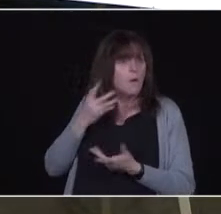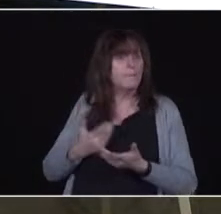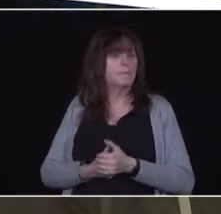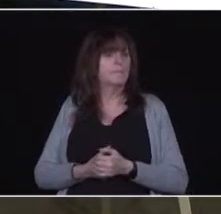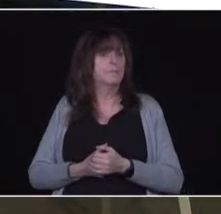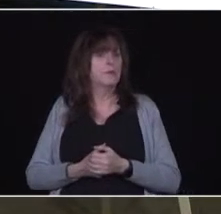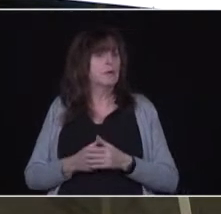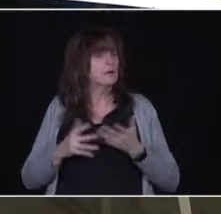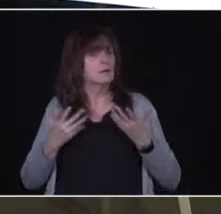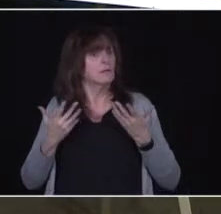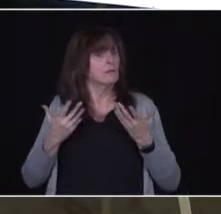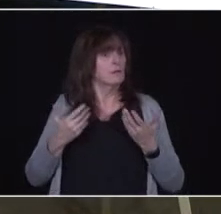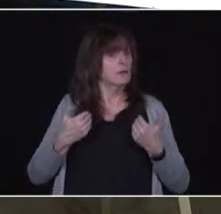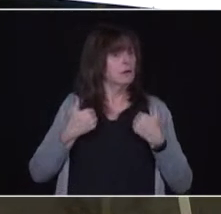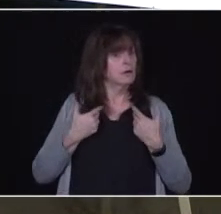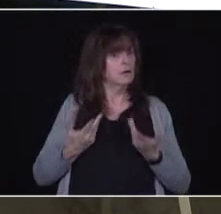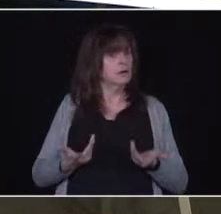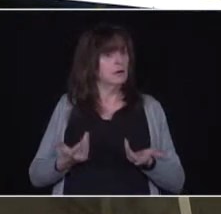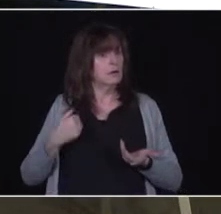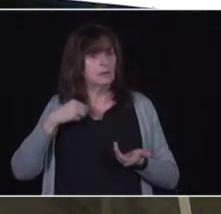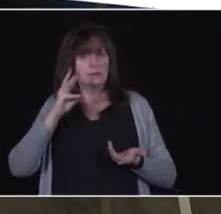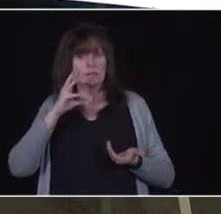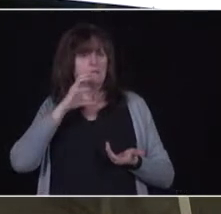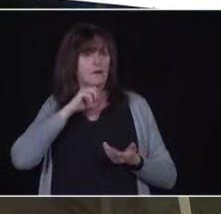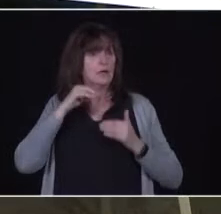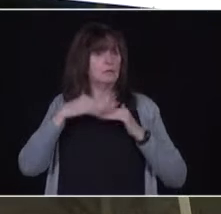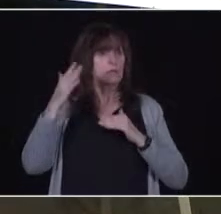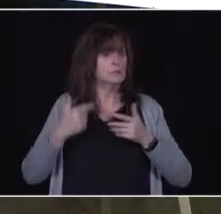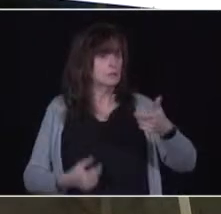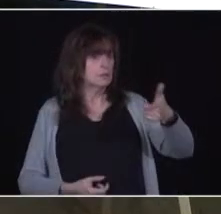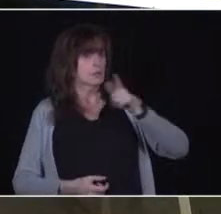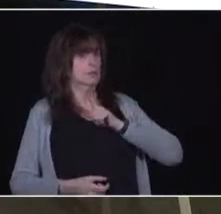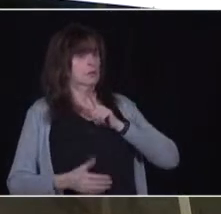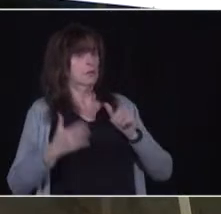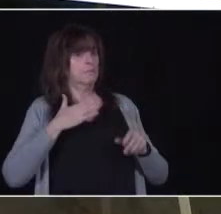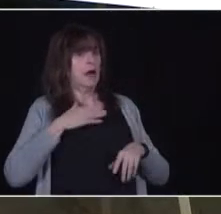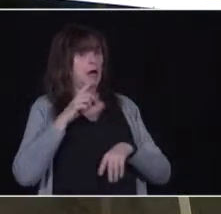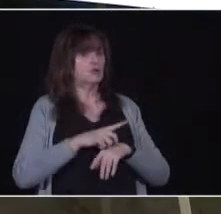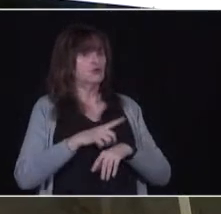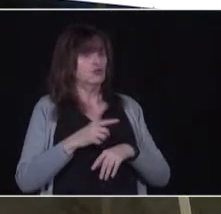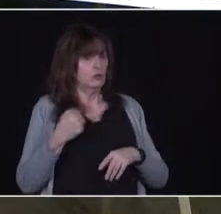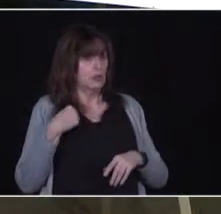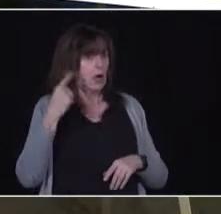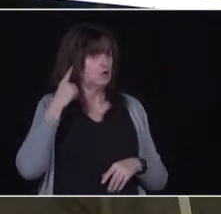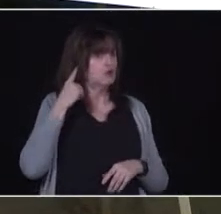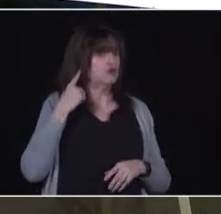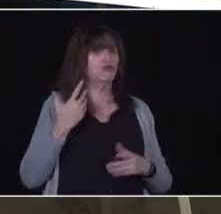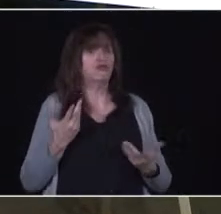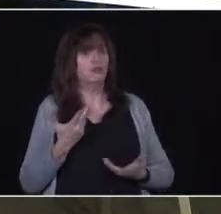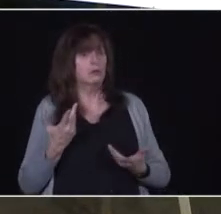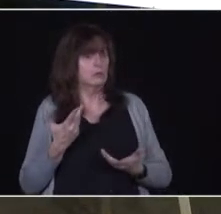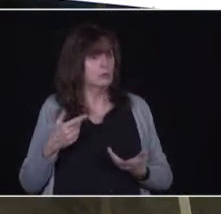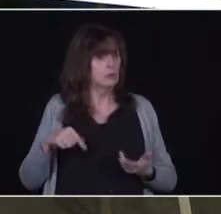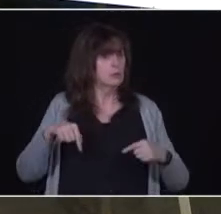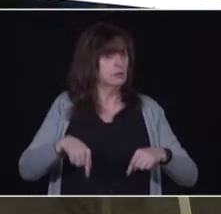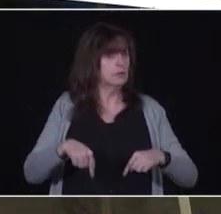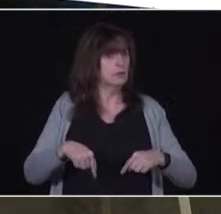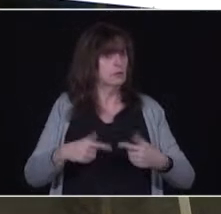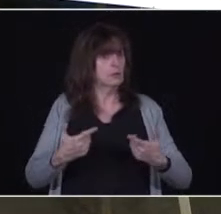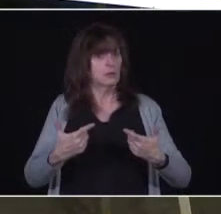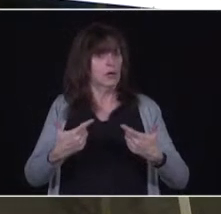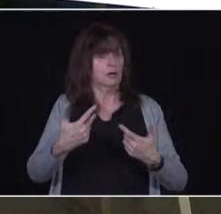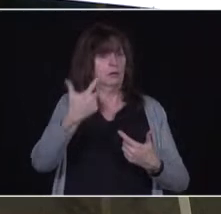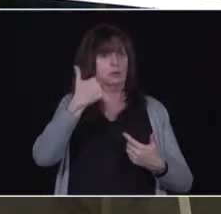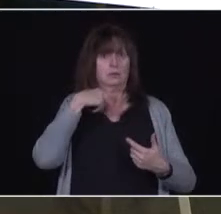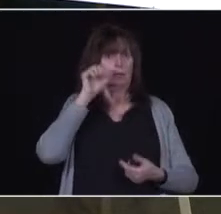year old pluses comes available, and I hear from this podium, through you, through a variety of communications